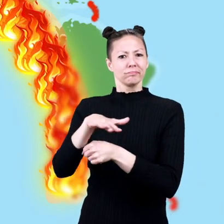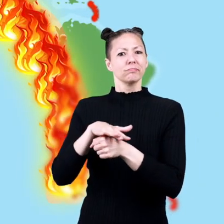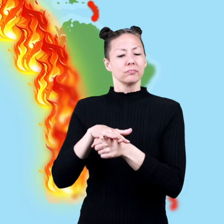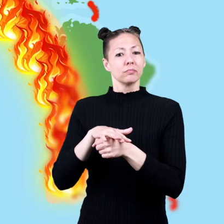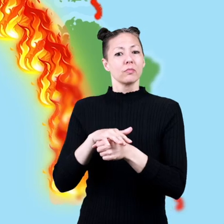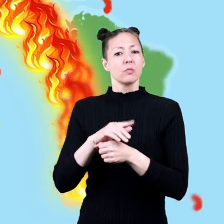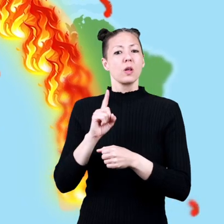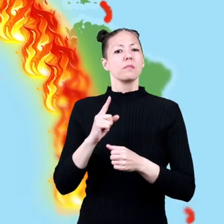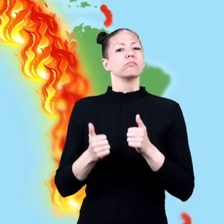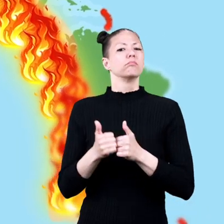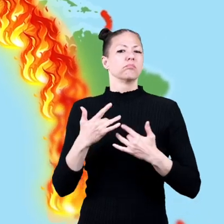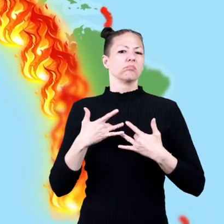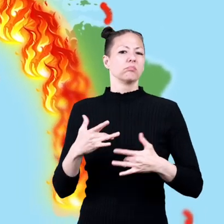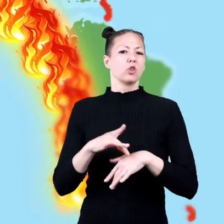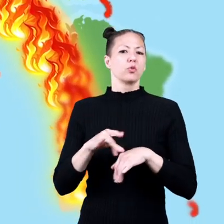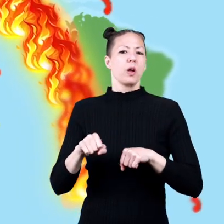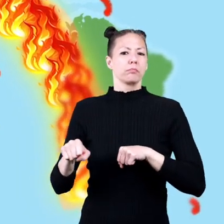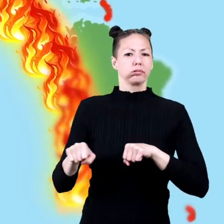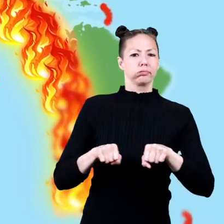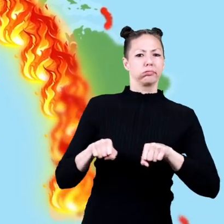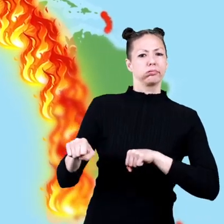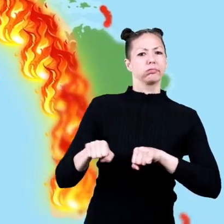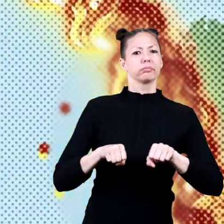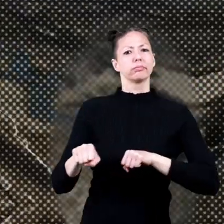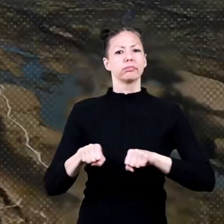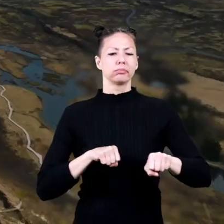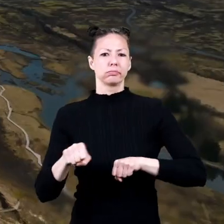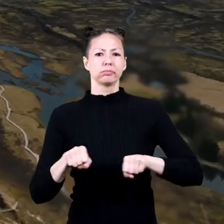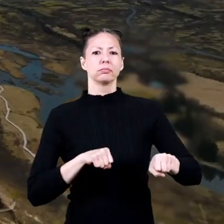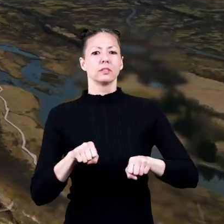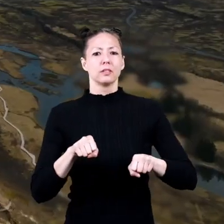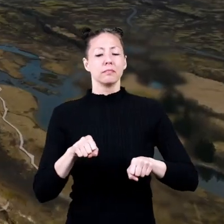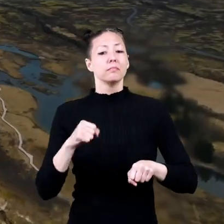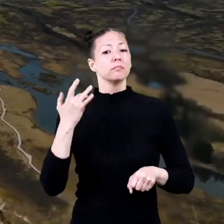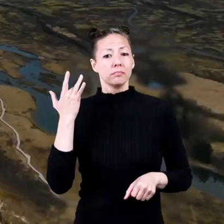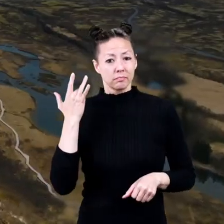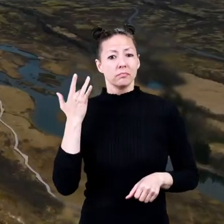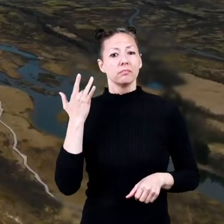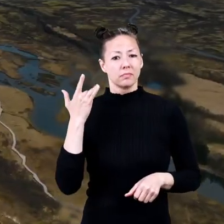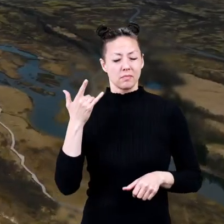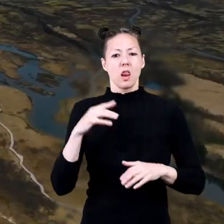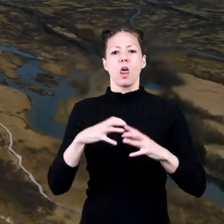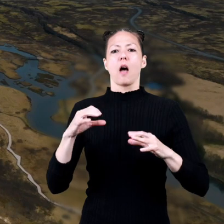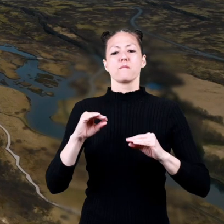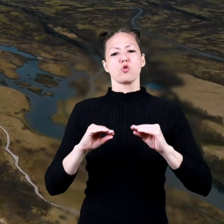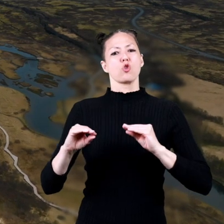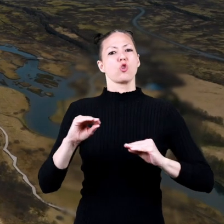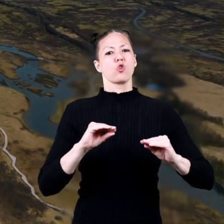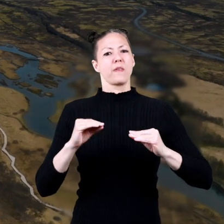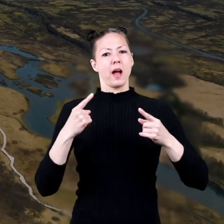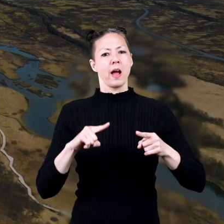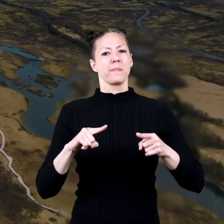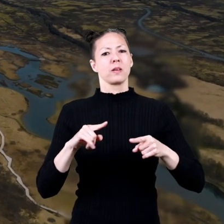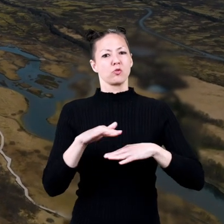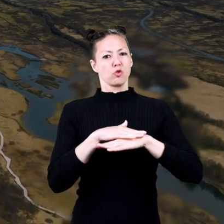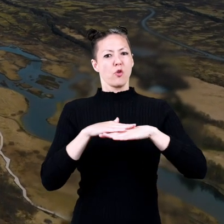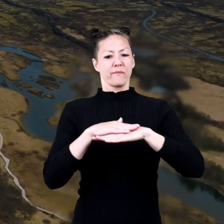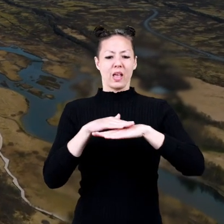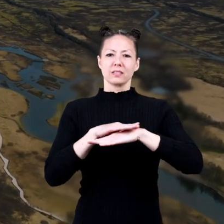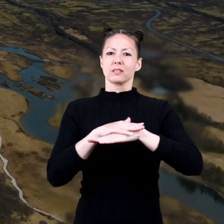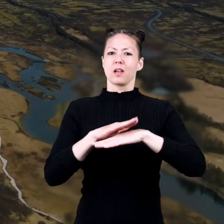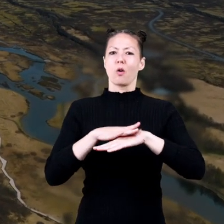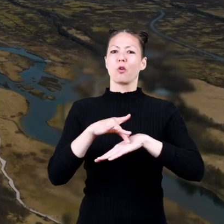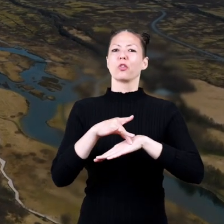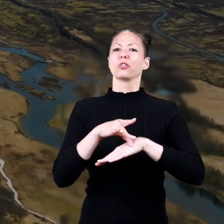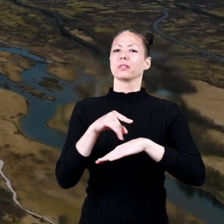and where most earthquakes originate that's because there is a lot of movement happening on the surface